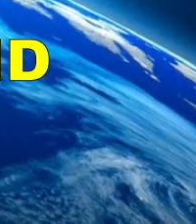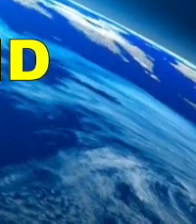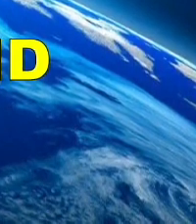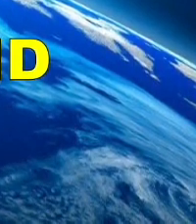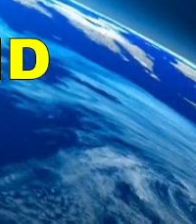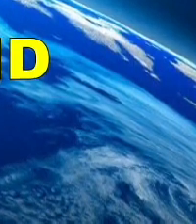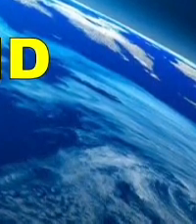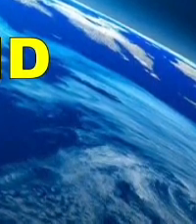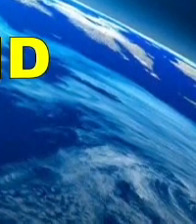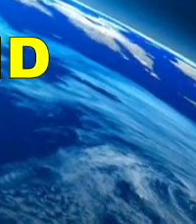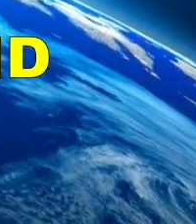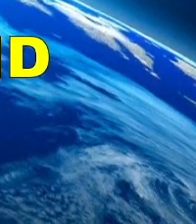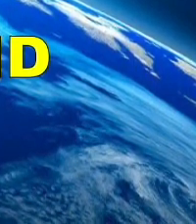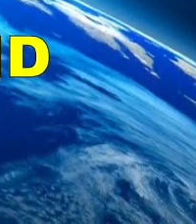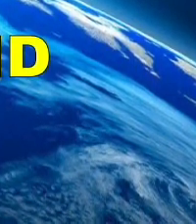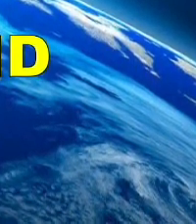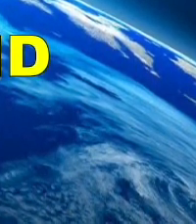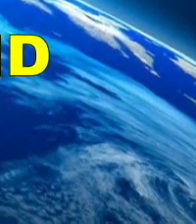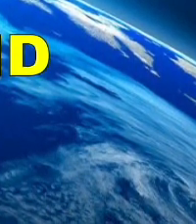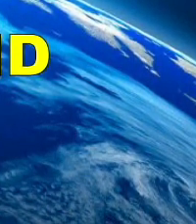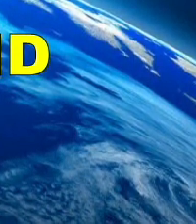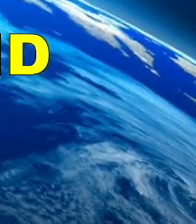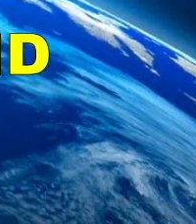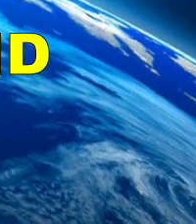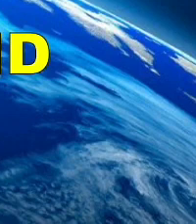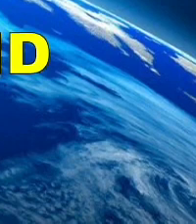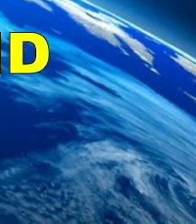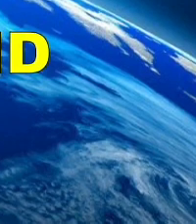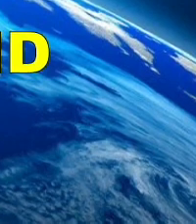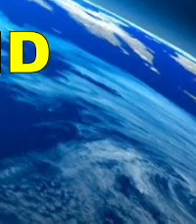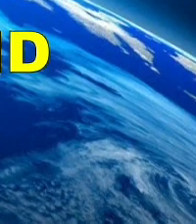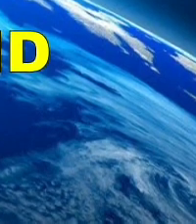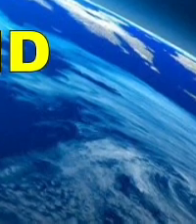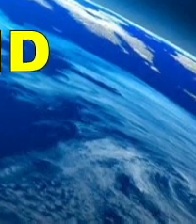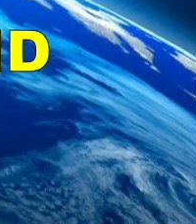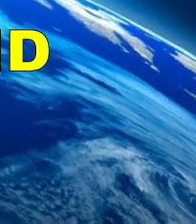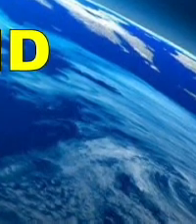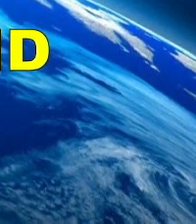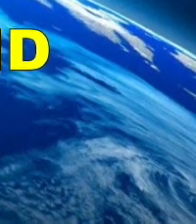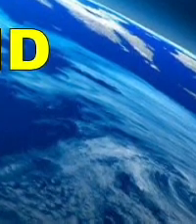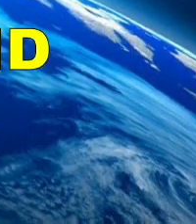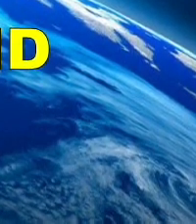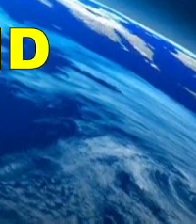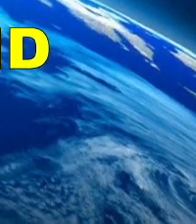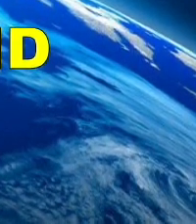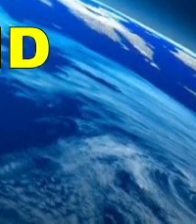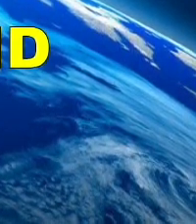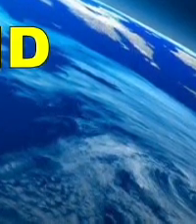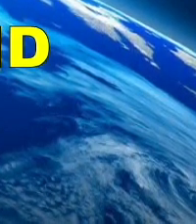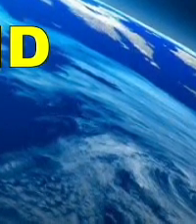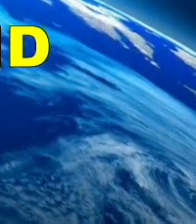So fill your lamp and let the Lord's fire shine in our life.